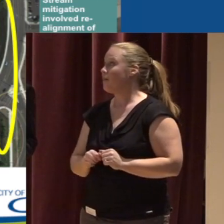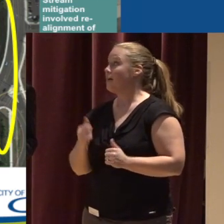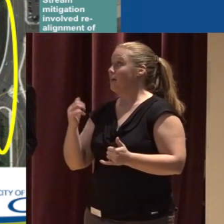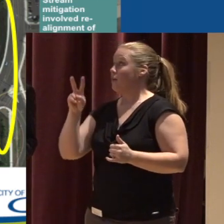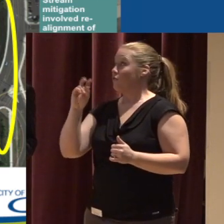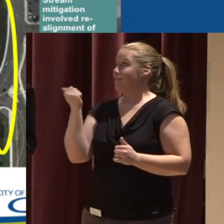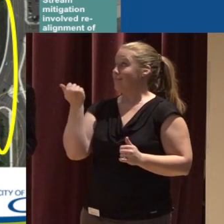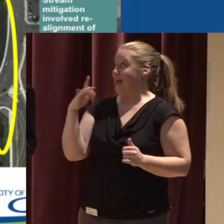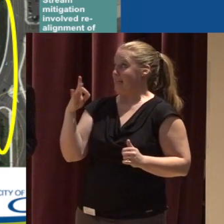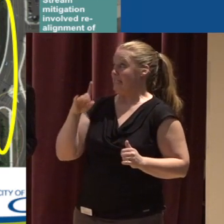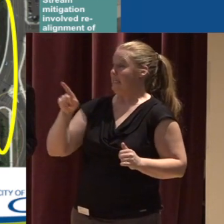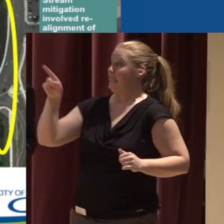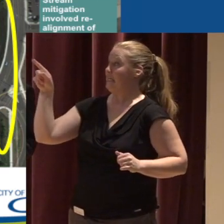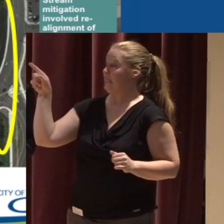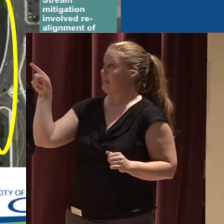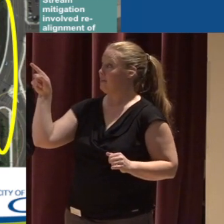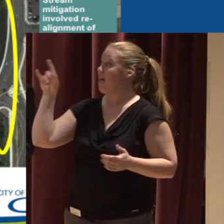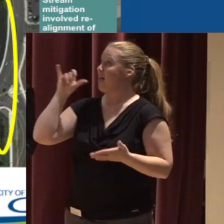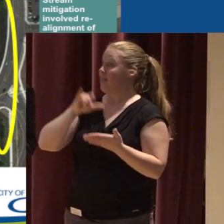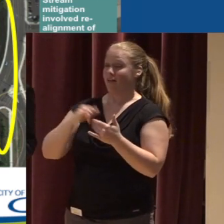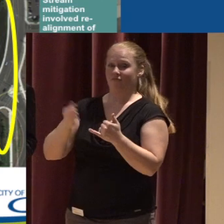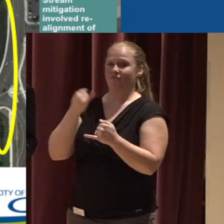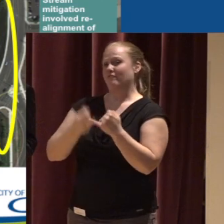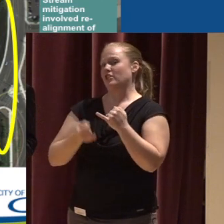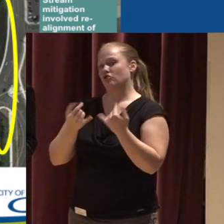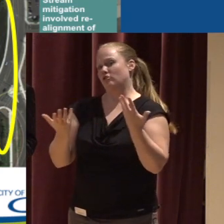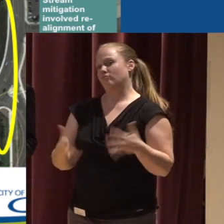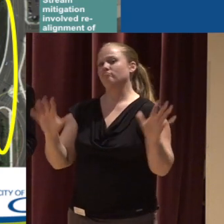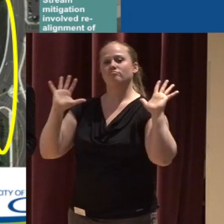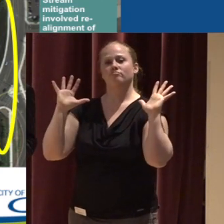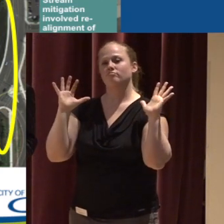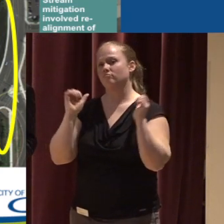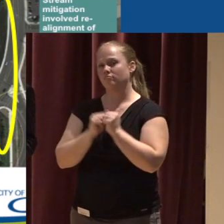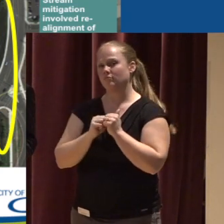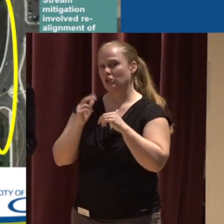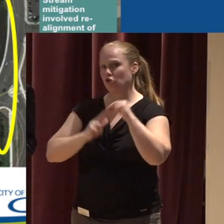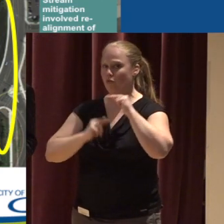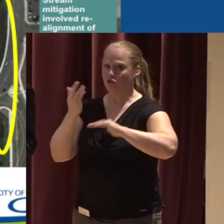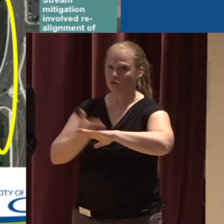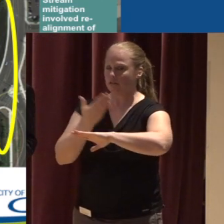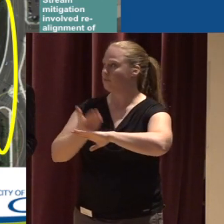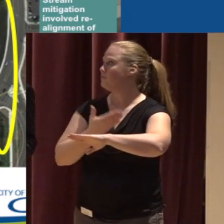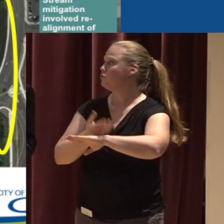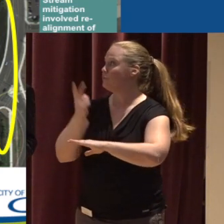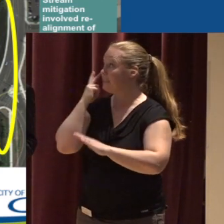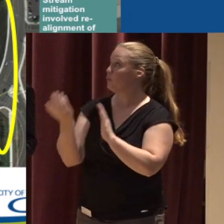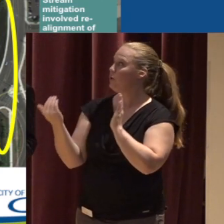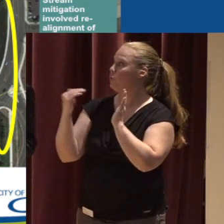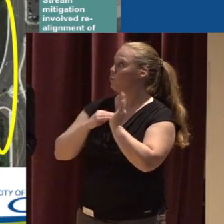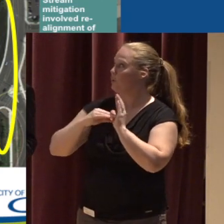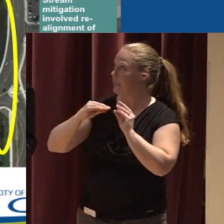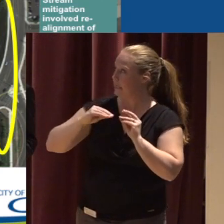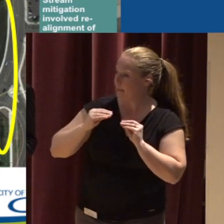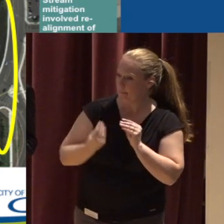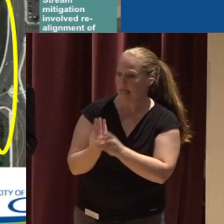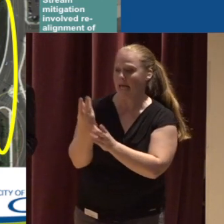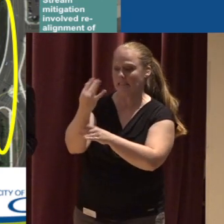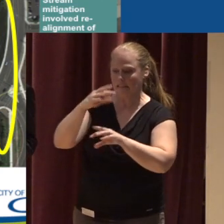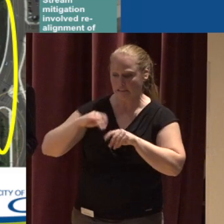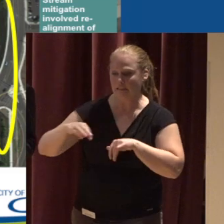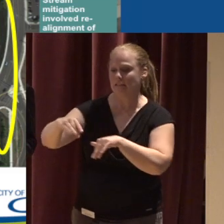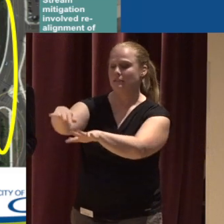2018 is when we finished construction And you see we've replanted that East Fork of Pringle Creek